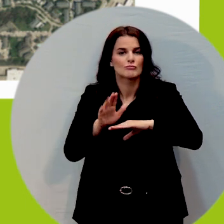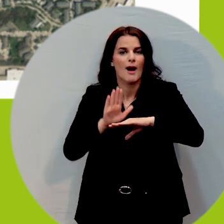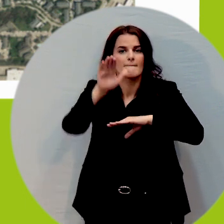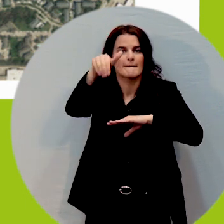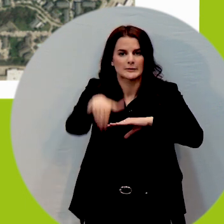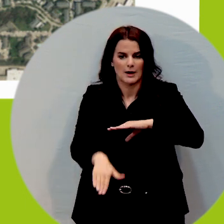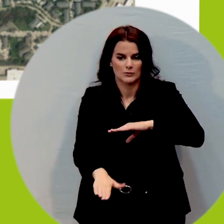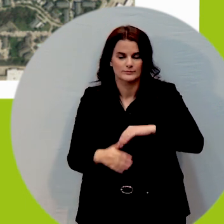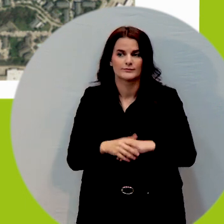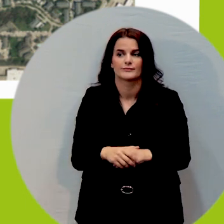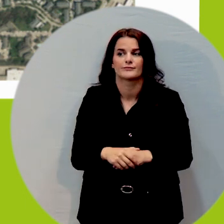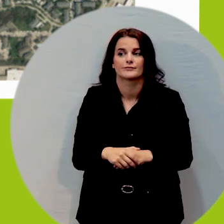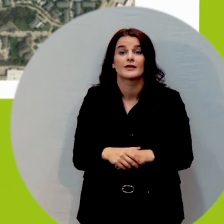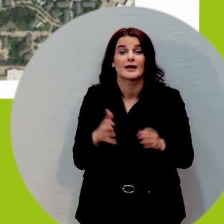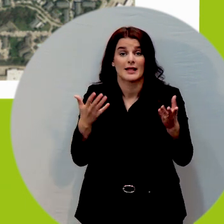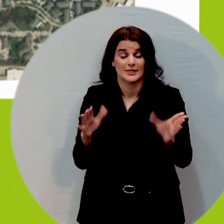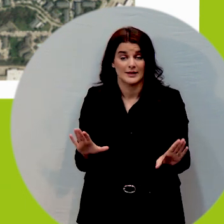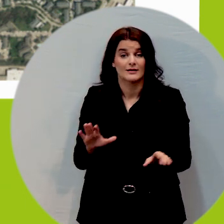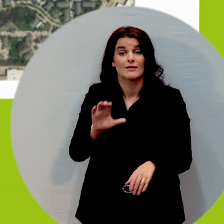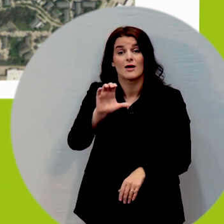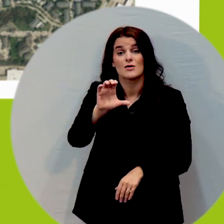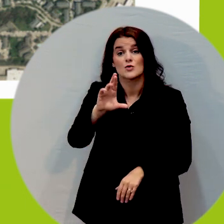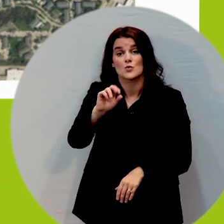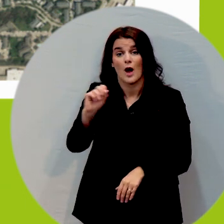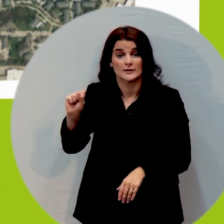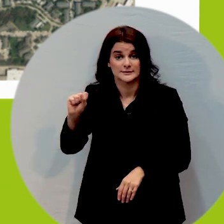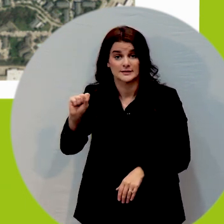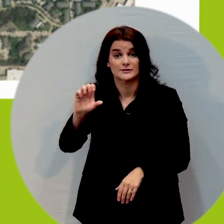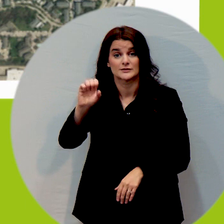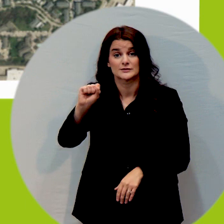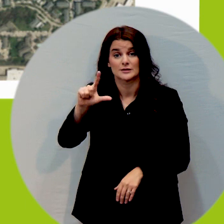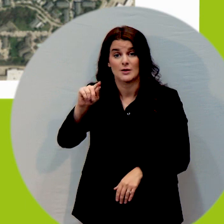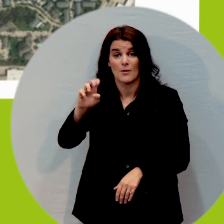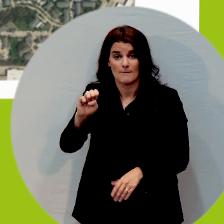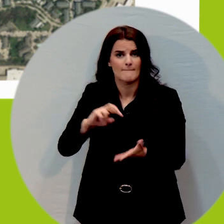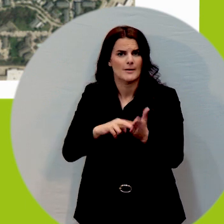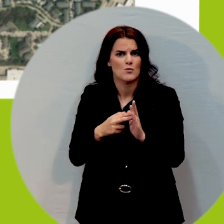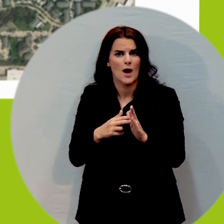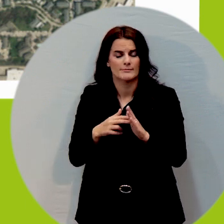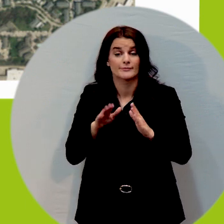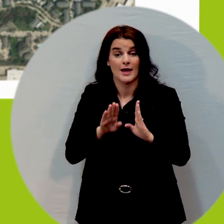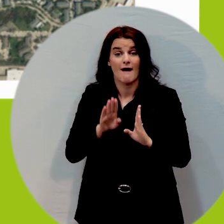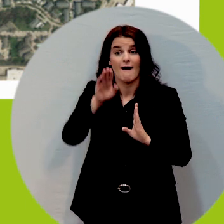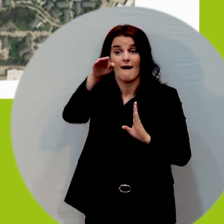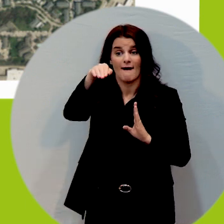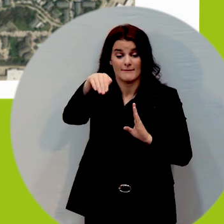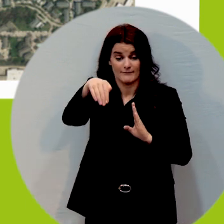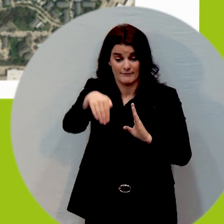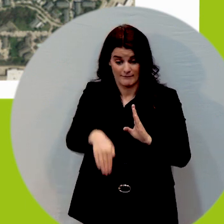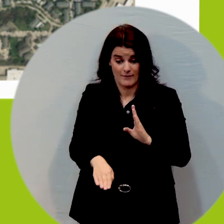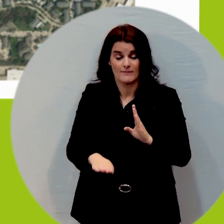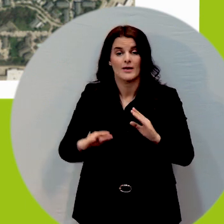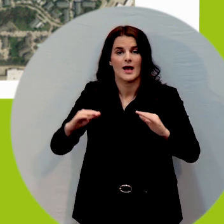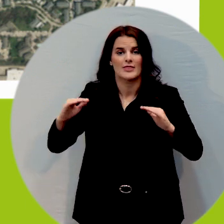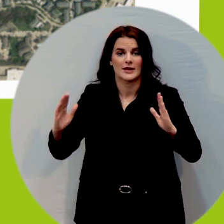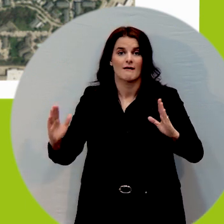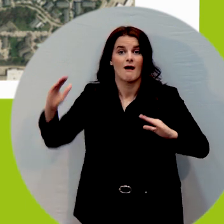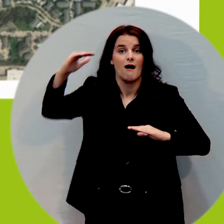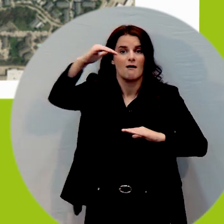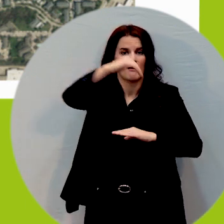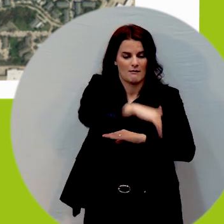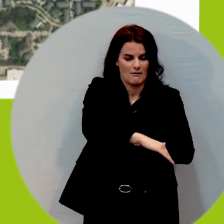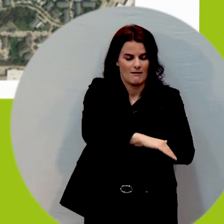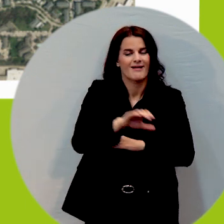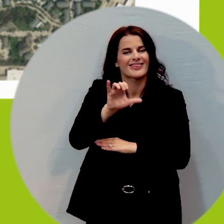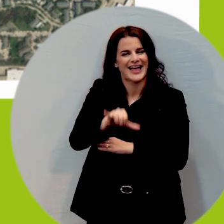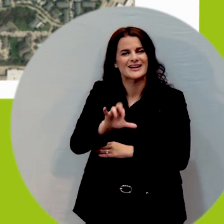slope of that route perpendicular to your direction of travel. just imagine yourself tilting left or right. That's a cross slope.